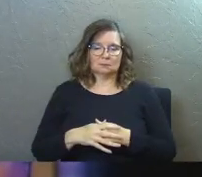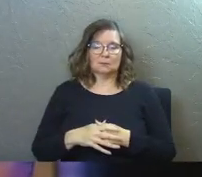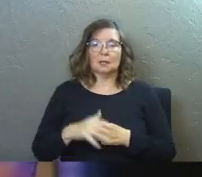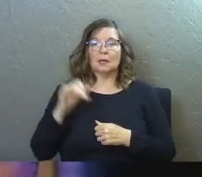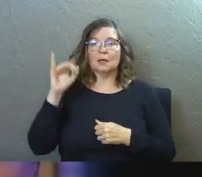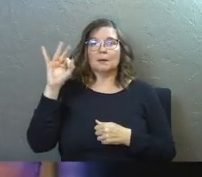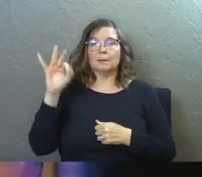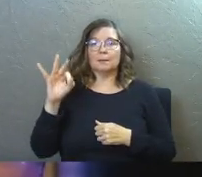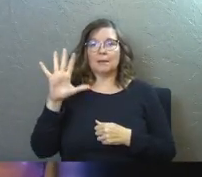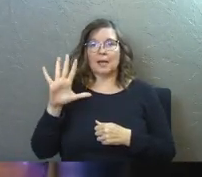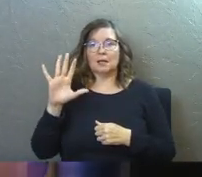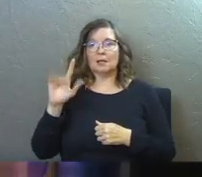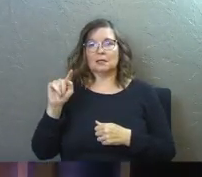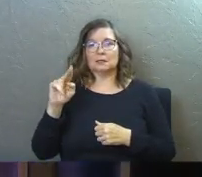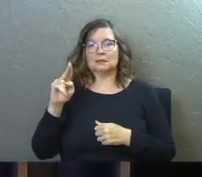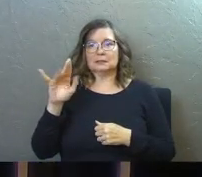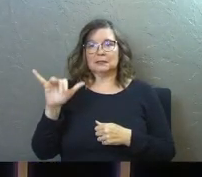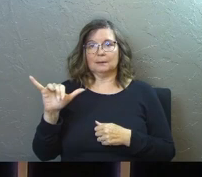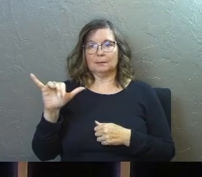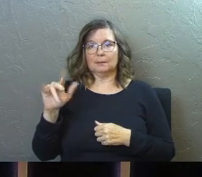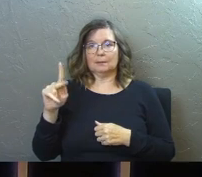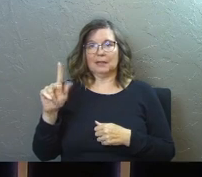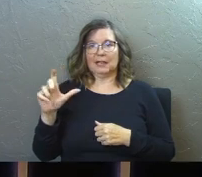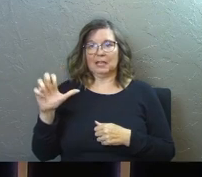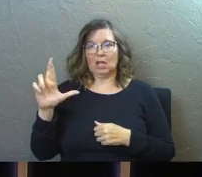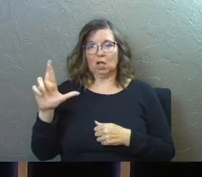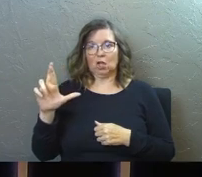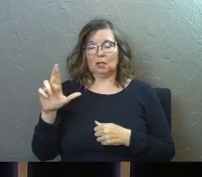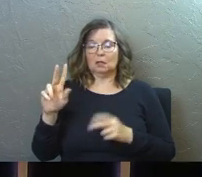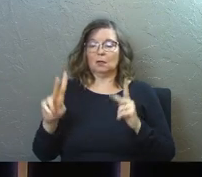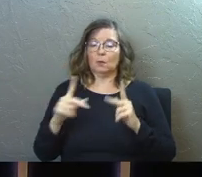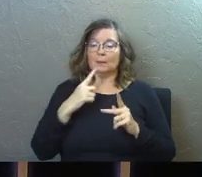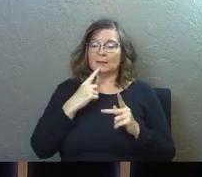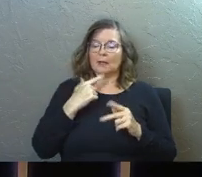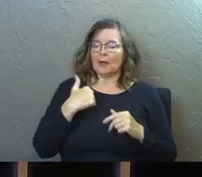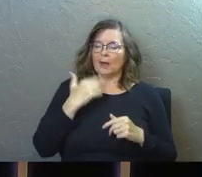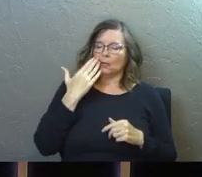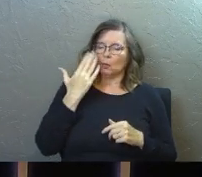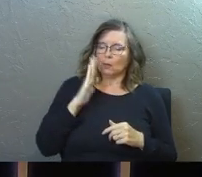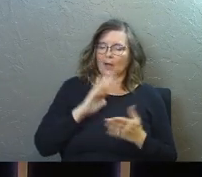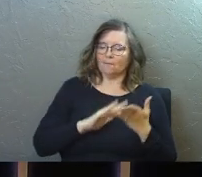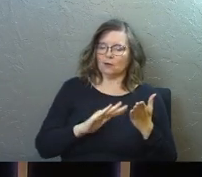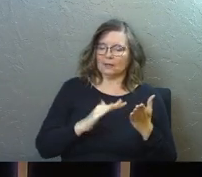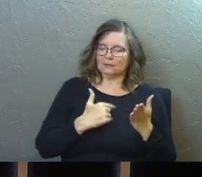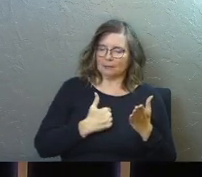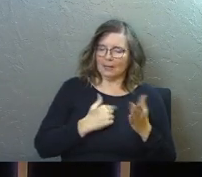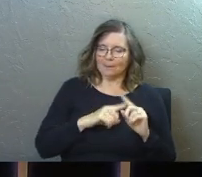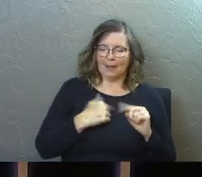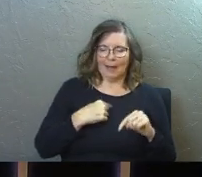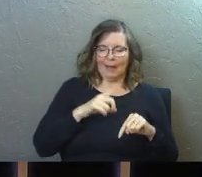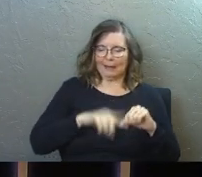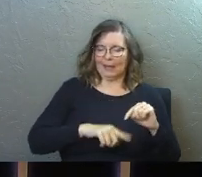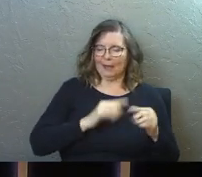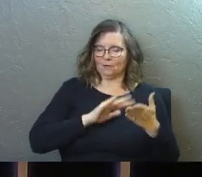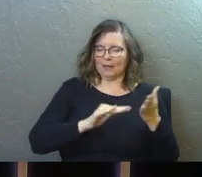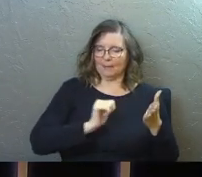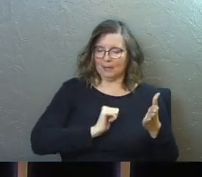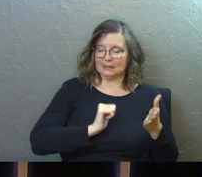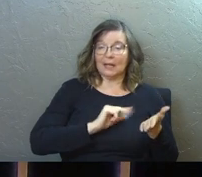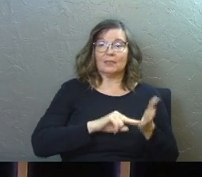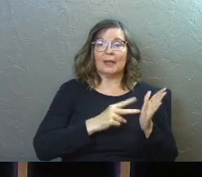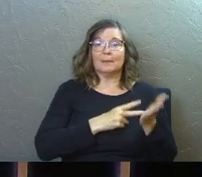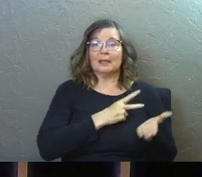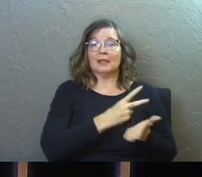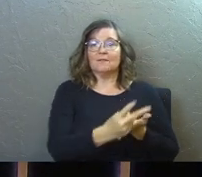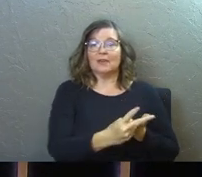Pastor Timothy Keller put it like this. He says, when people say, I know God forgives me, but I can't forgive myself. They mean they